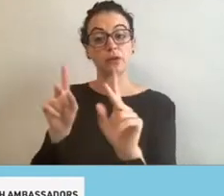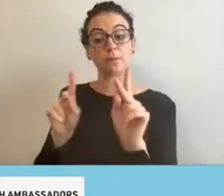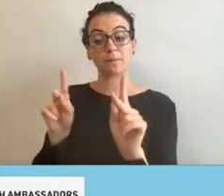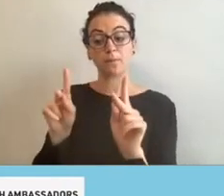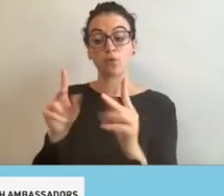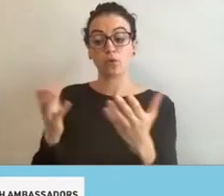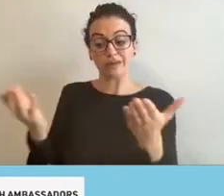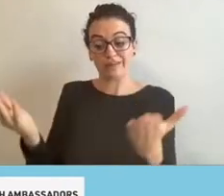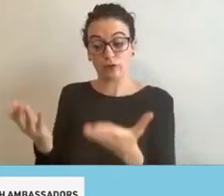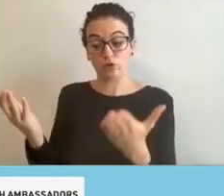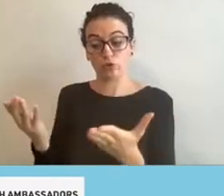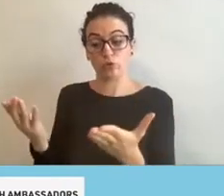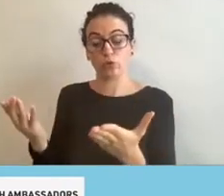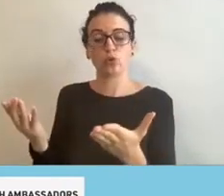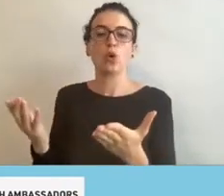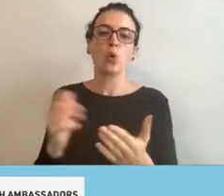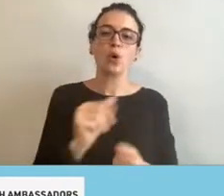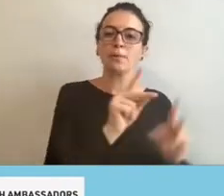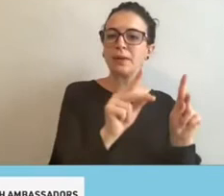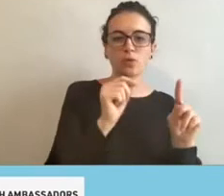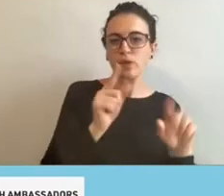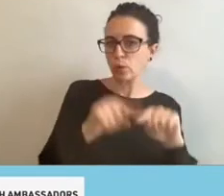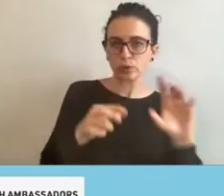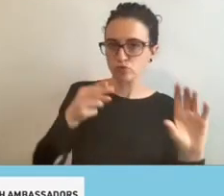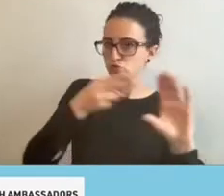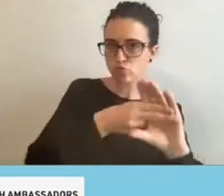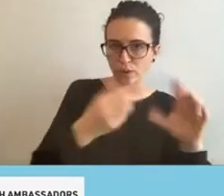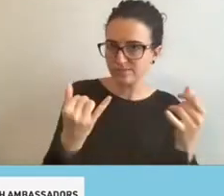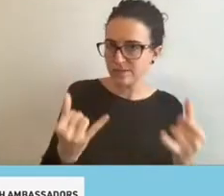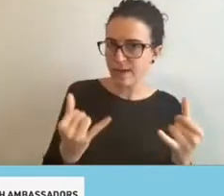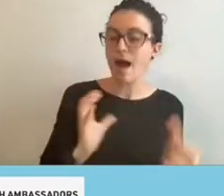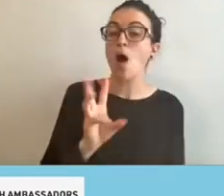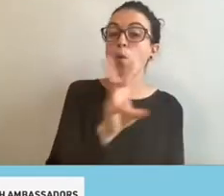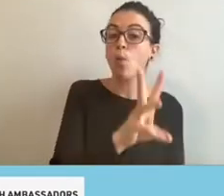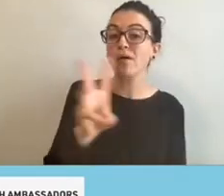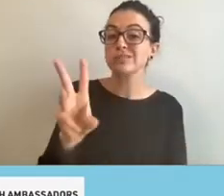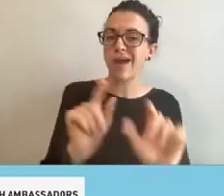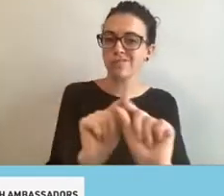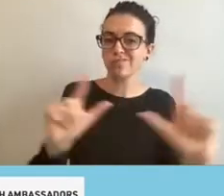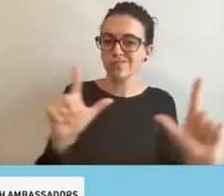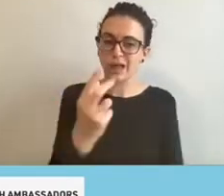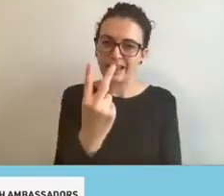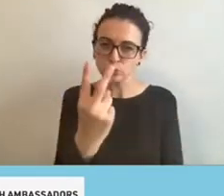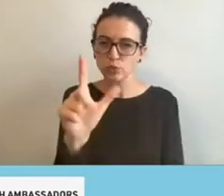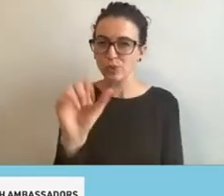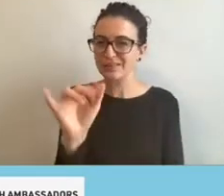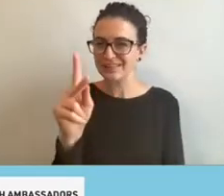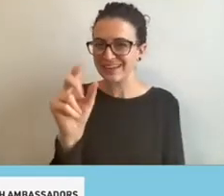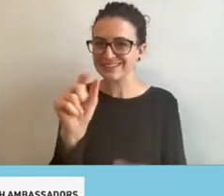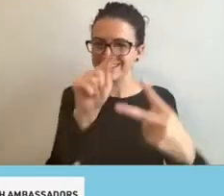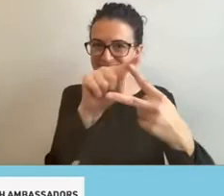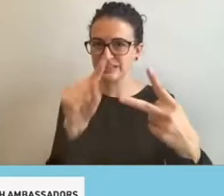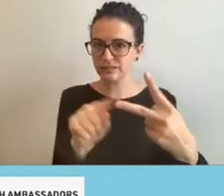the events, uh, themselves today. If you go to the front page of our website, you'll see two links for this poll and another one that we'll